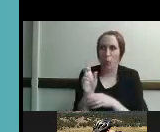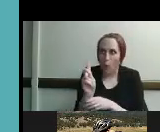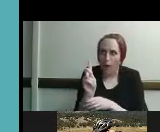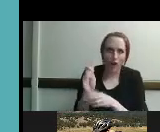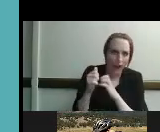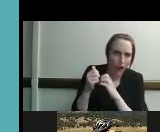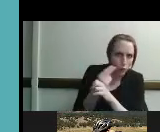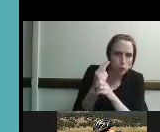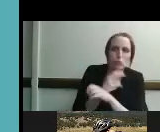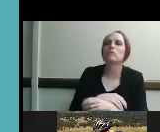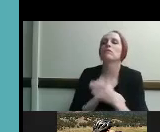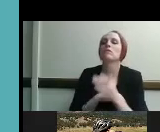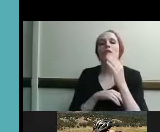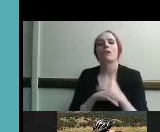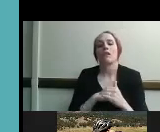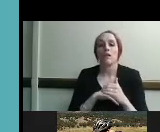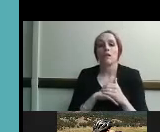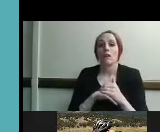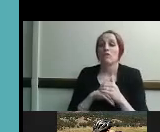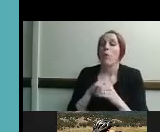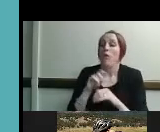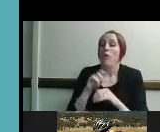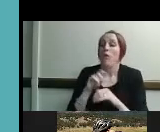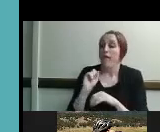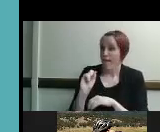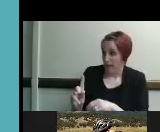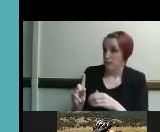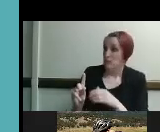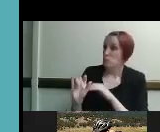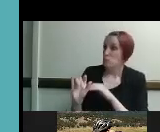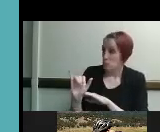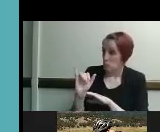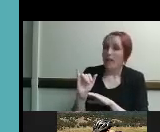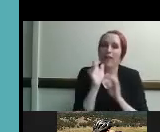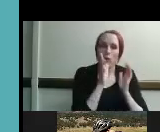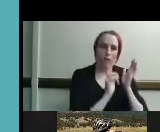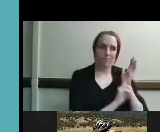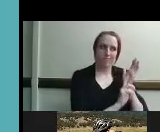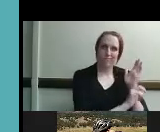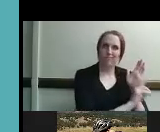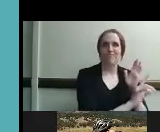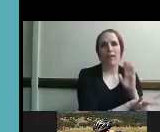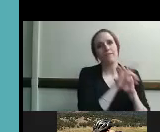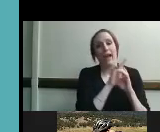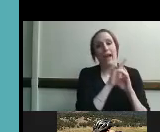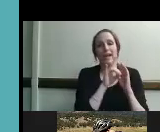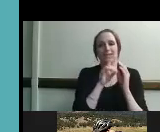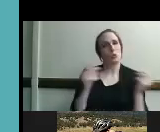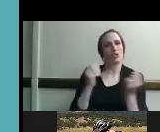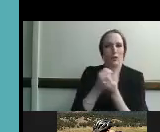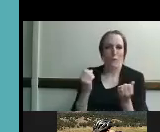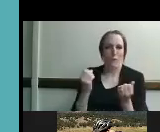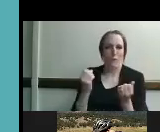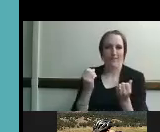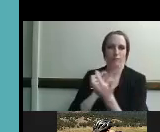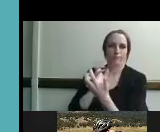from those things a custom solution is built for each consumer the other major thing that they get